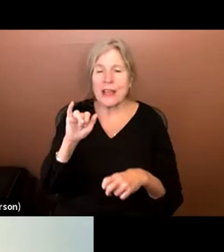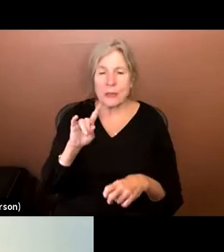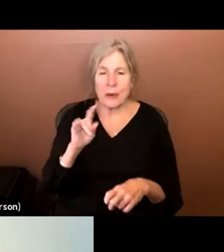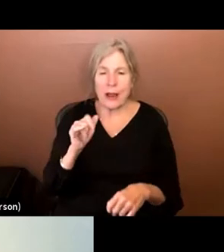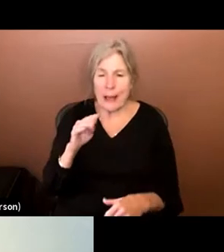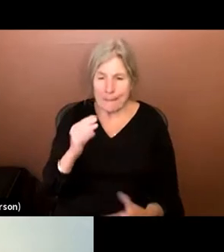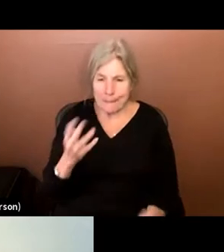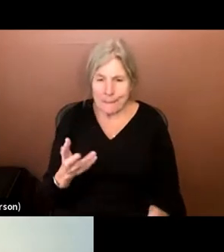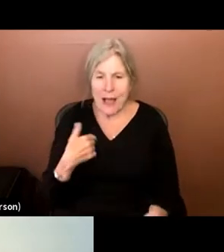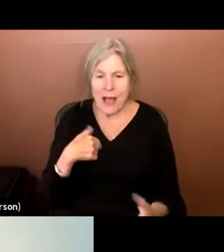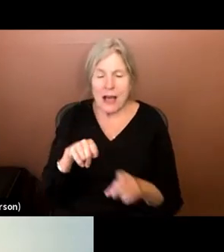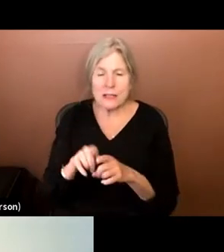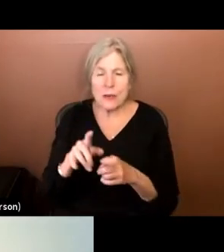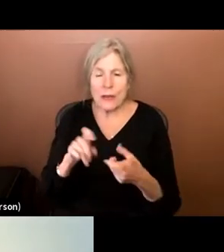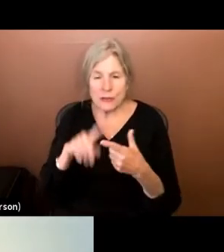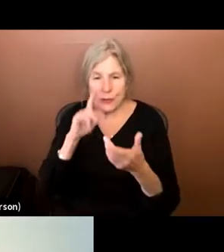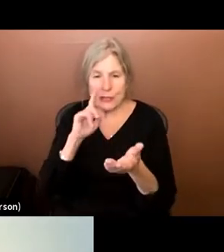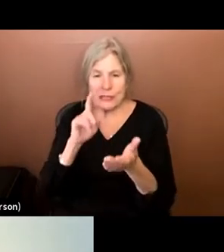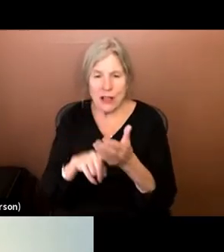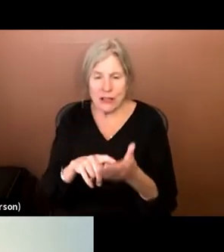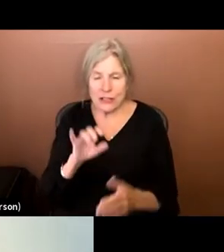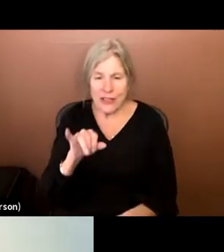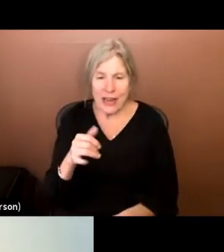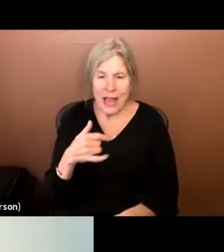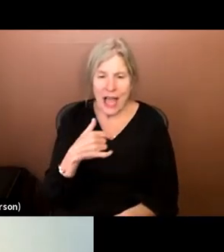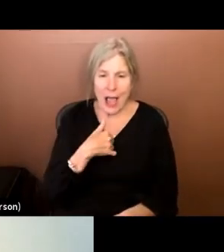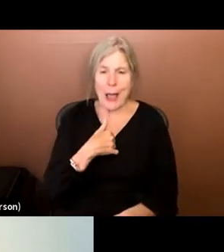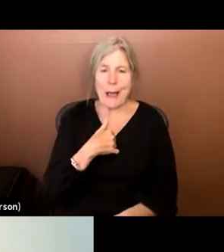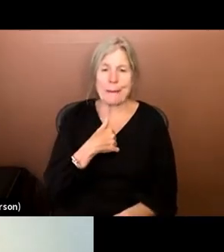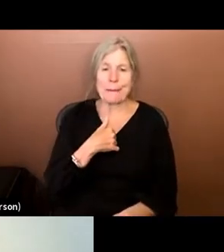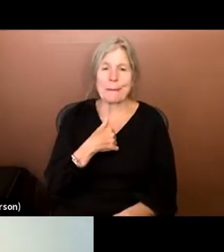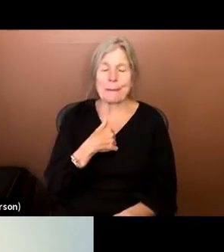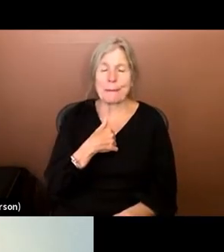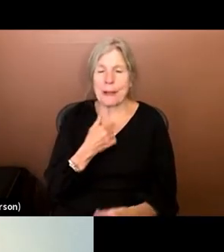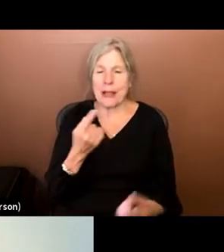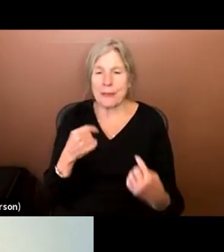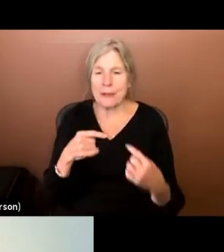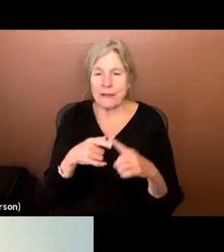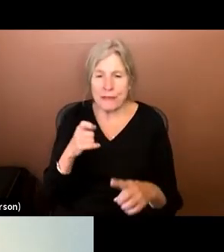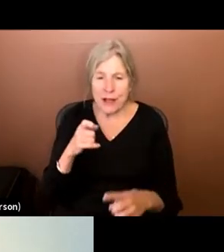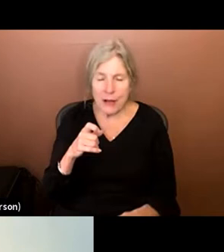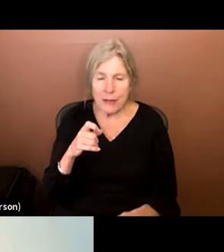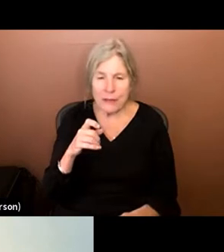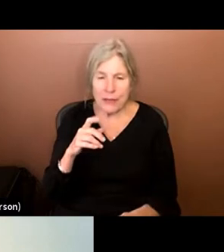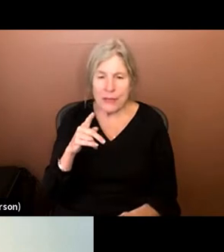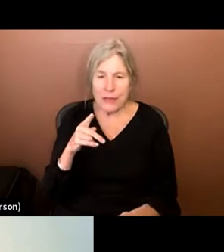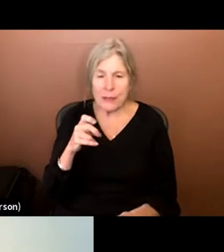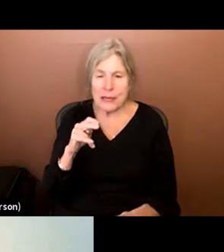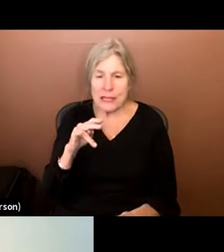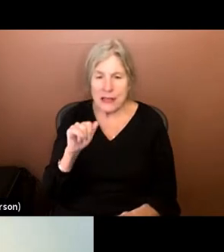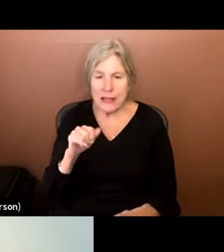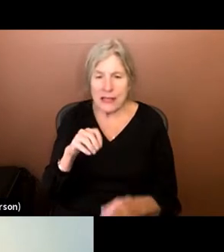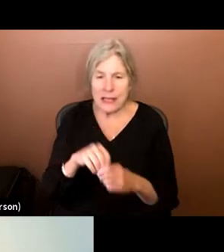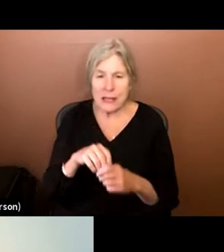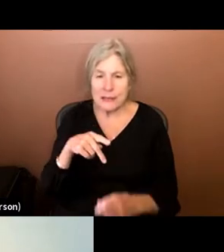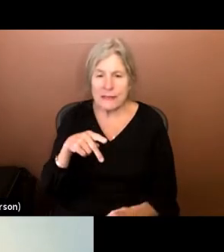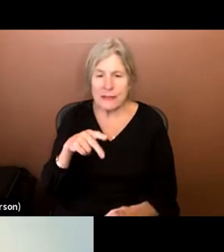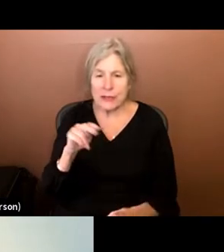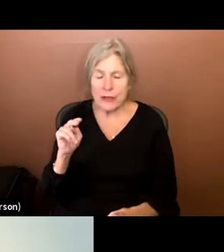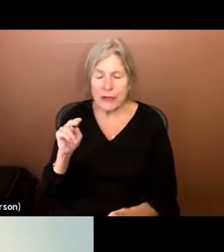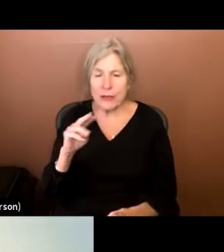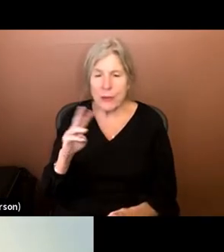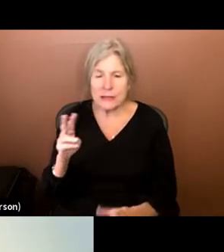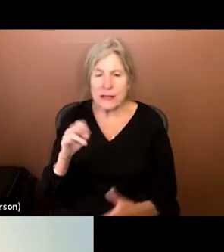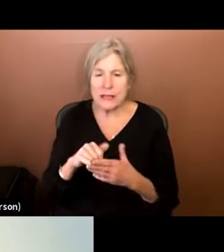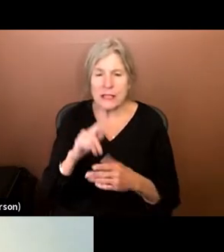also, I wanted to acknowledge that I am coming to you guys from the Keepe Peninsula in the Pacific Northwest. This is the